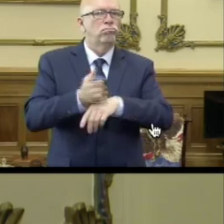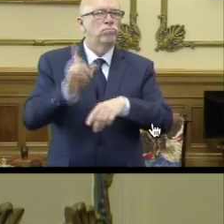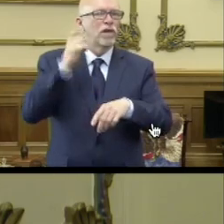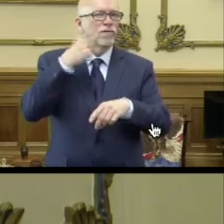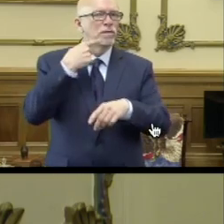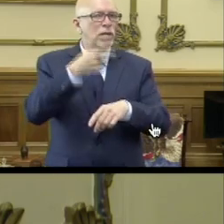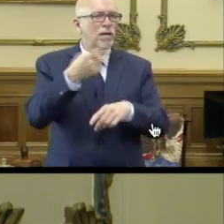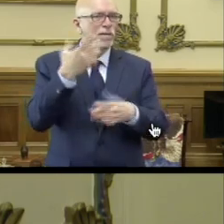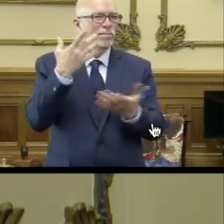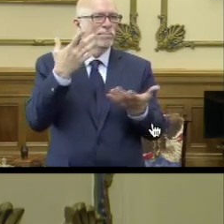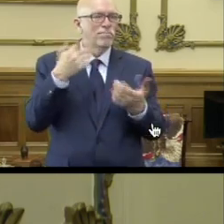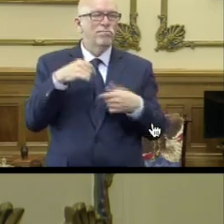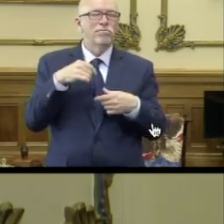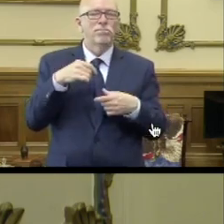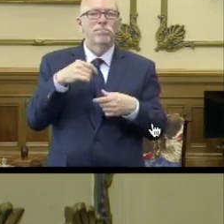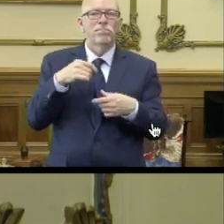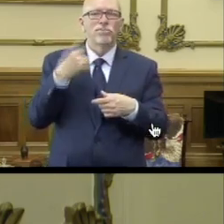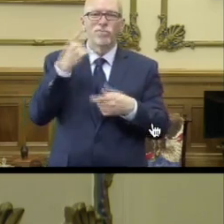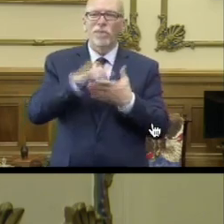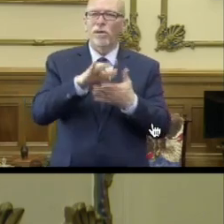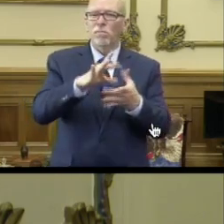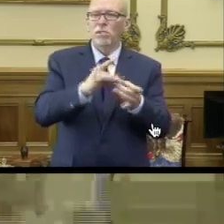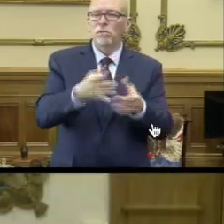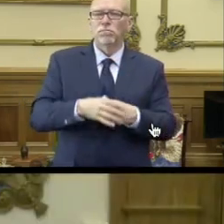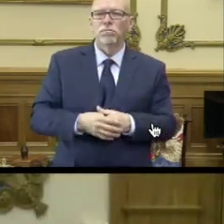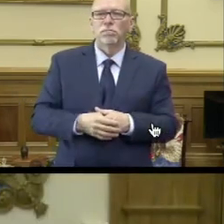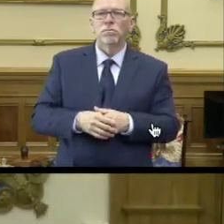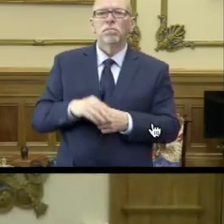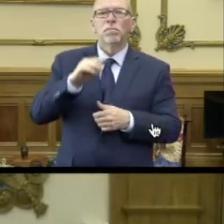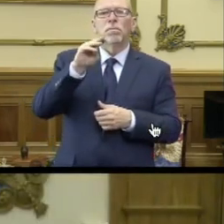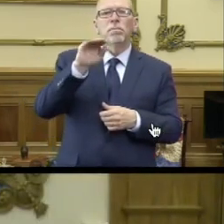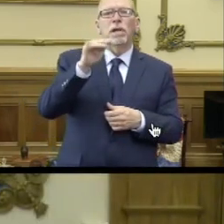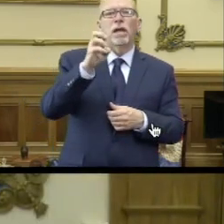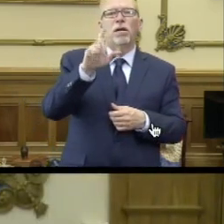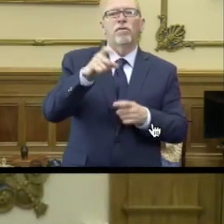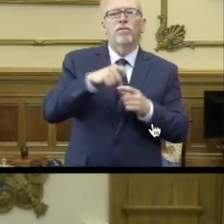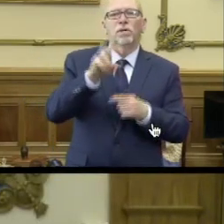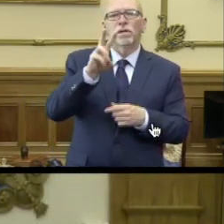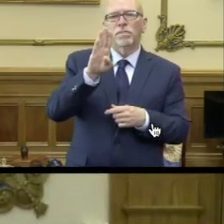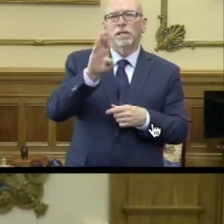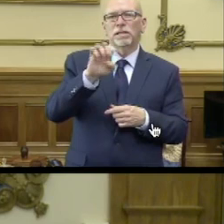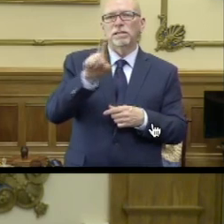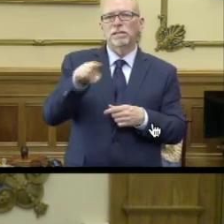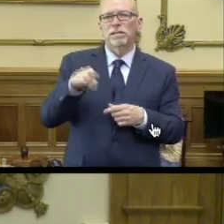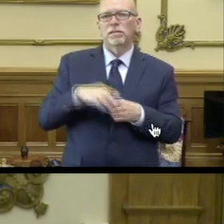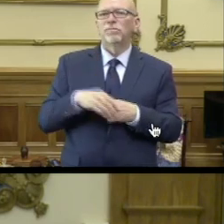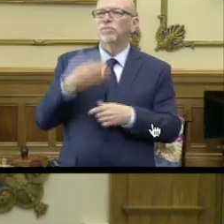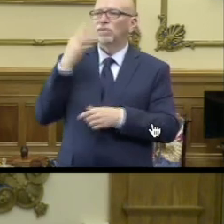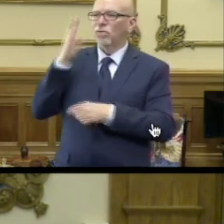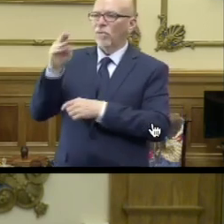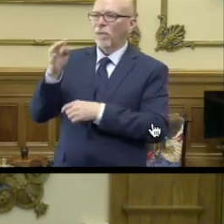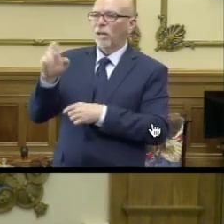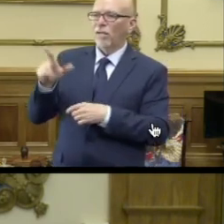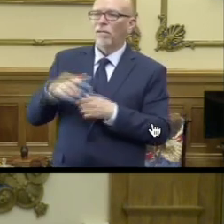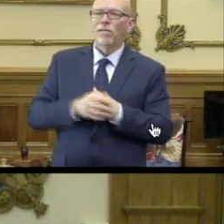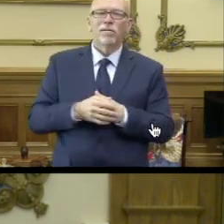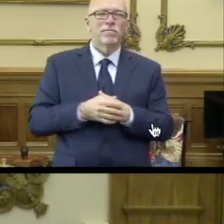said, for the reasons he said. Thank you. Michael WBEZ. Afternoon, Michael.